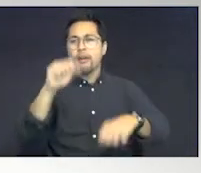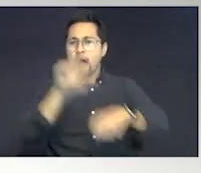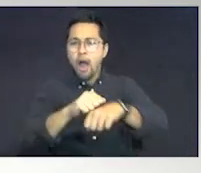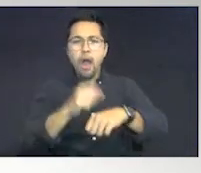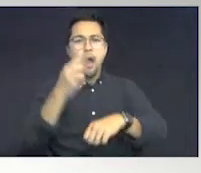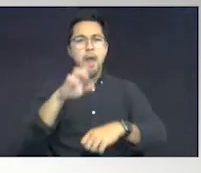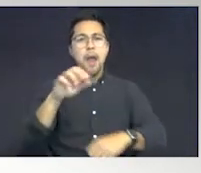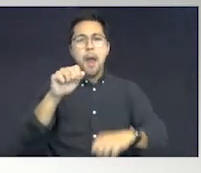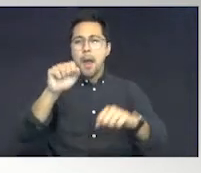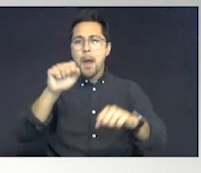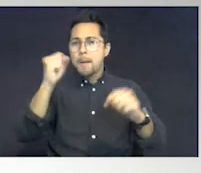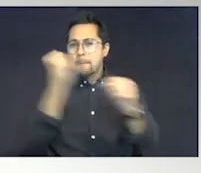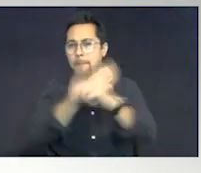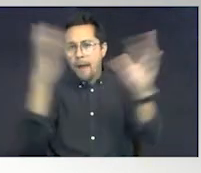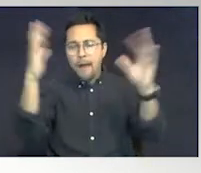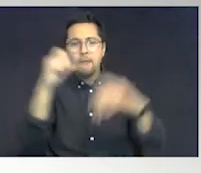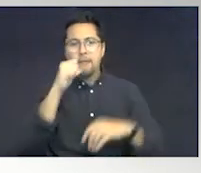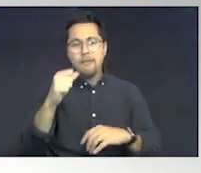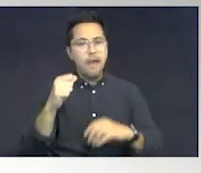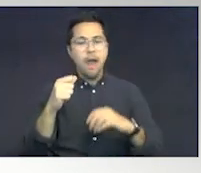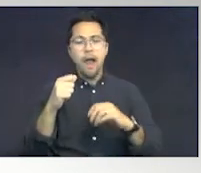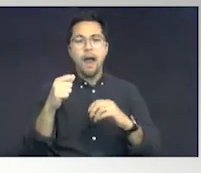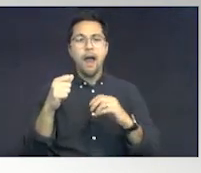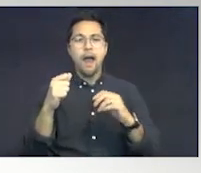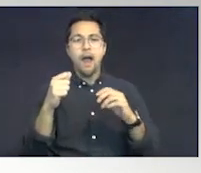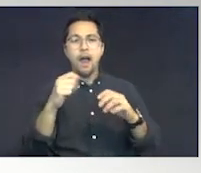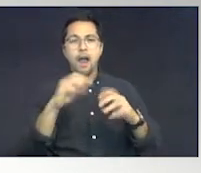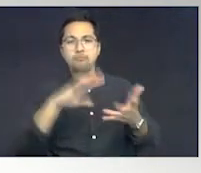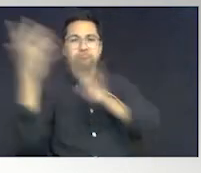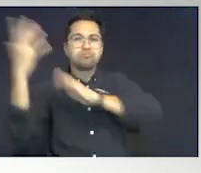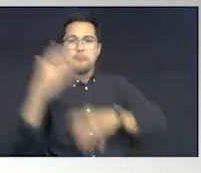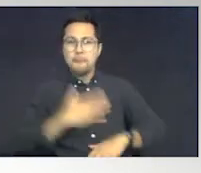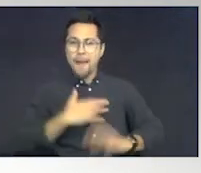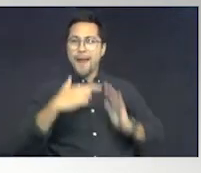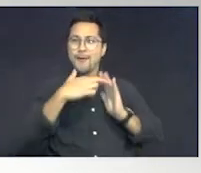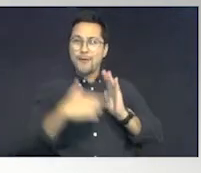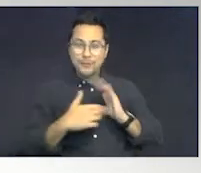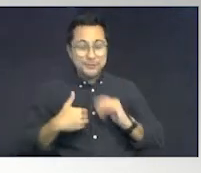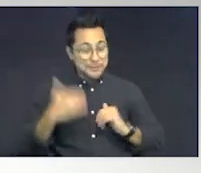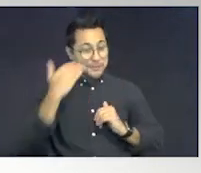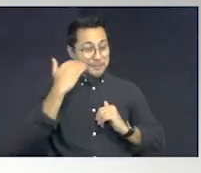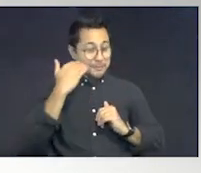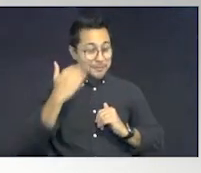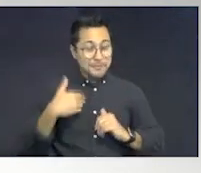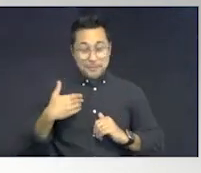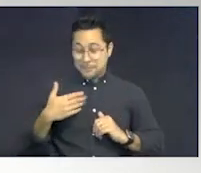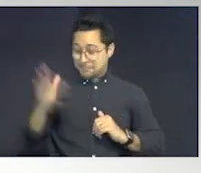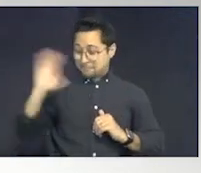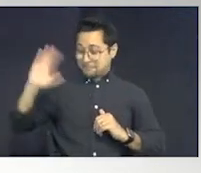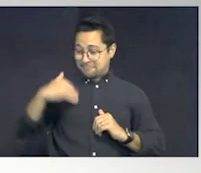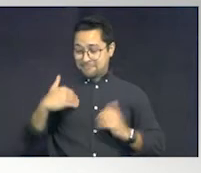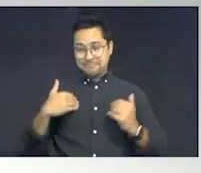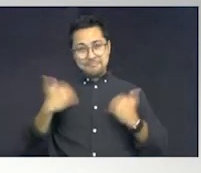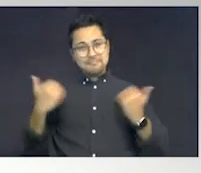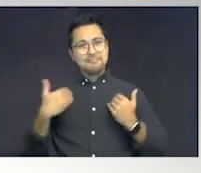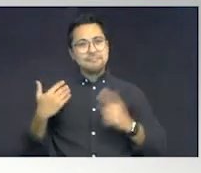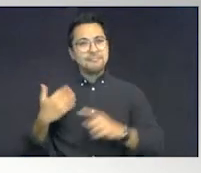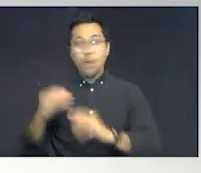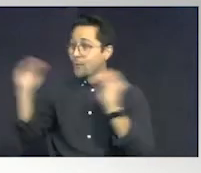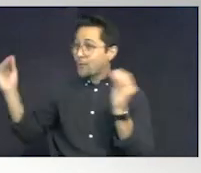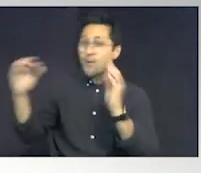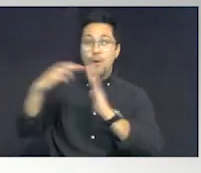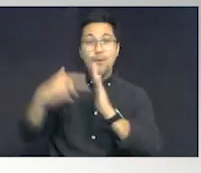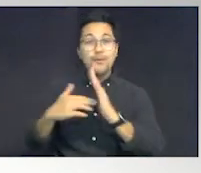mess with my line of rules. I know early on, when Drew was younger, we would hear, oh, there's no rules at